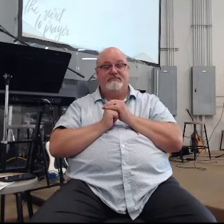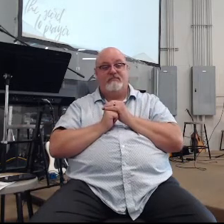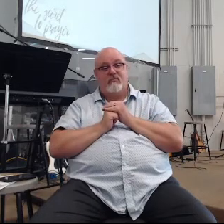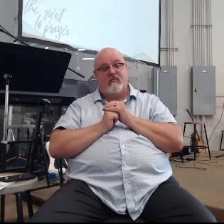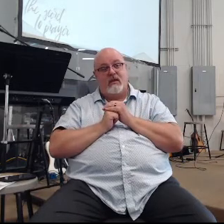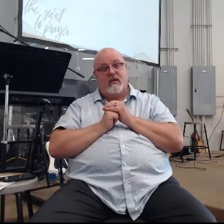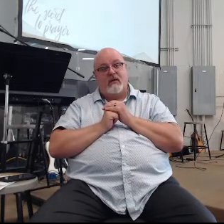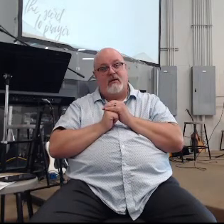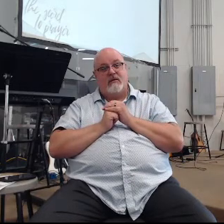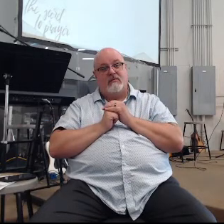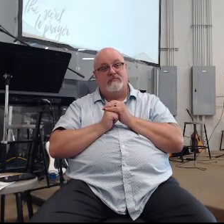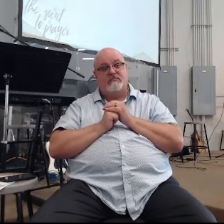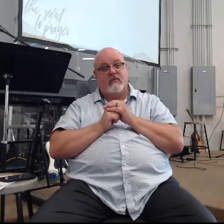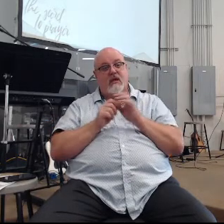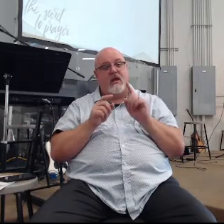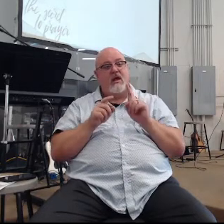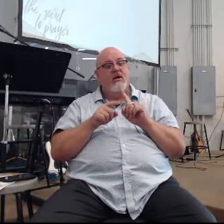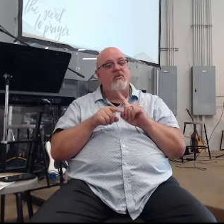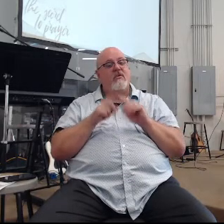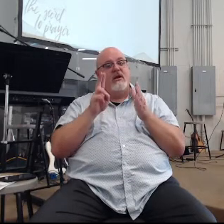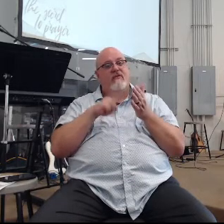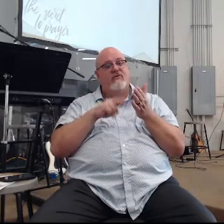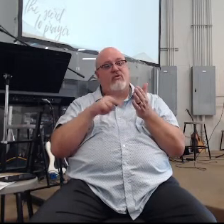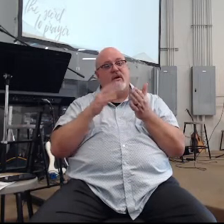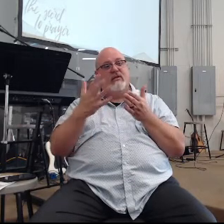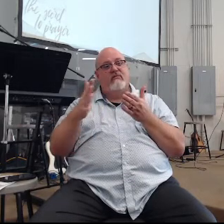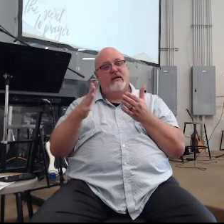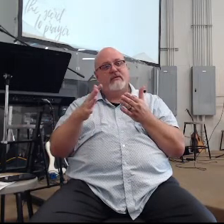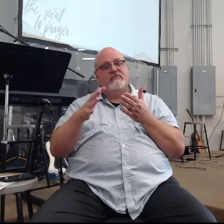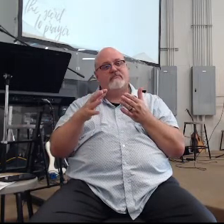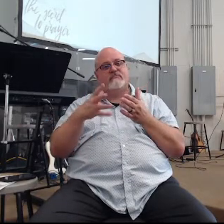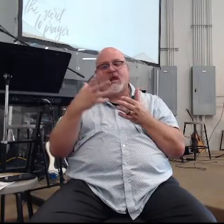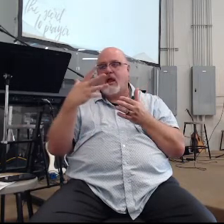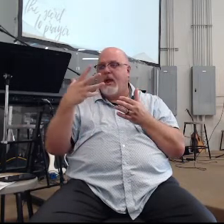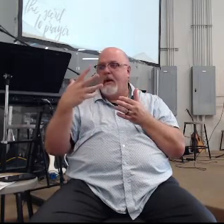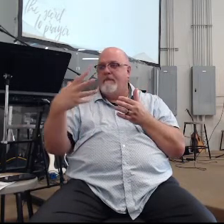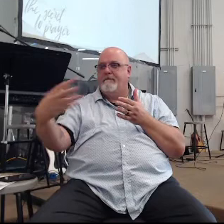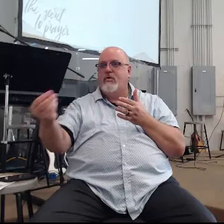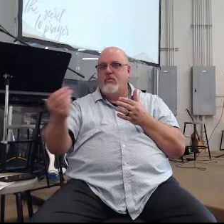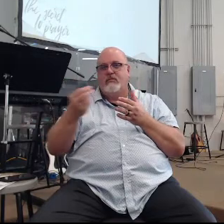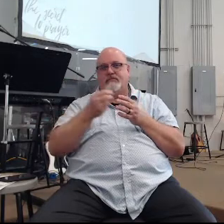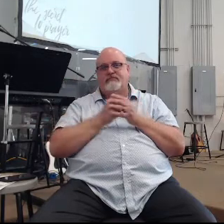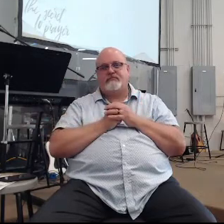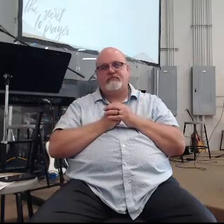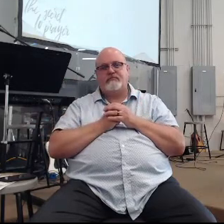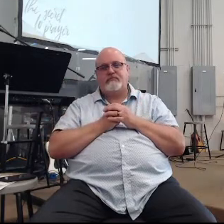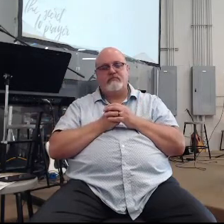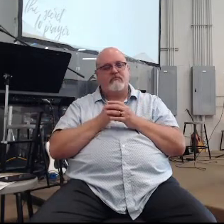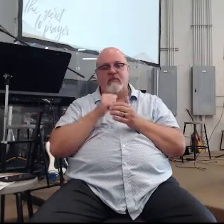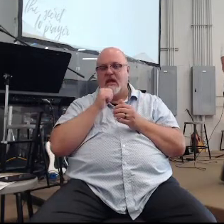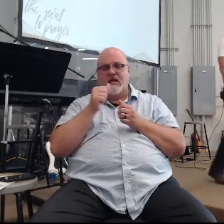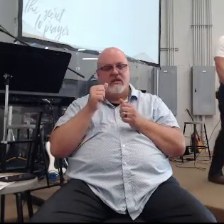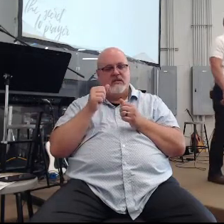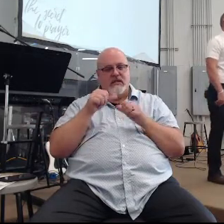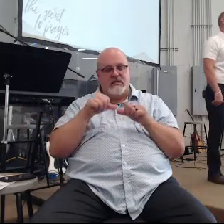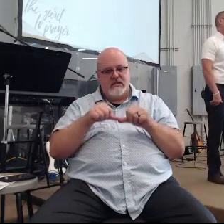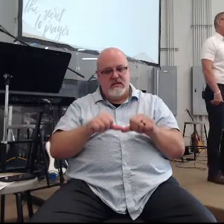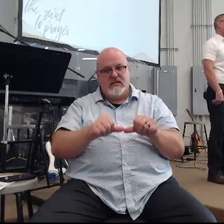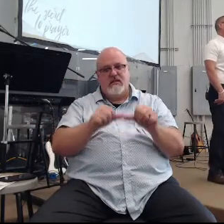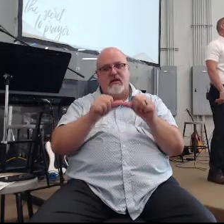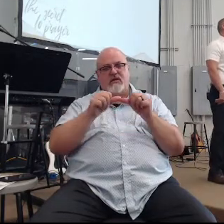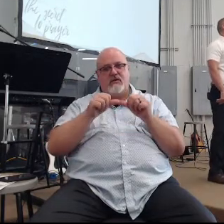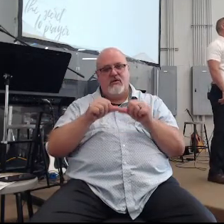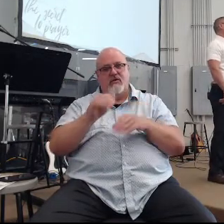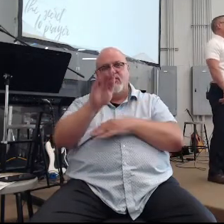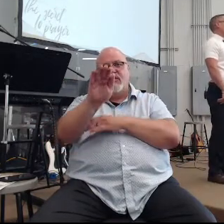and yet if you read the rest of that chapters they are gone after this moment it didn't last through the afternoon